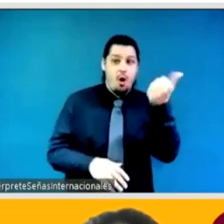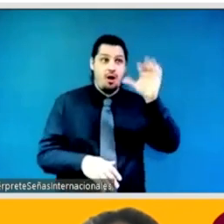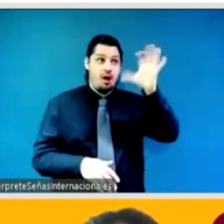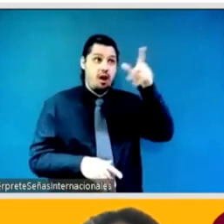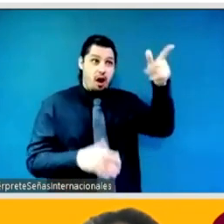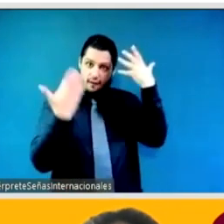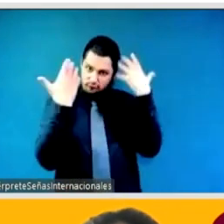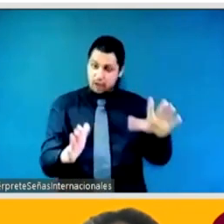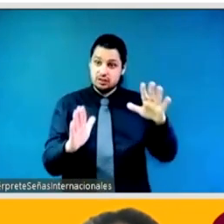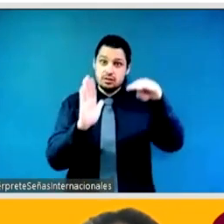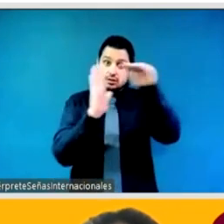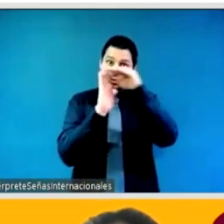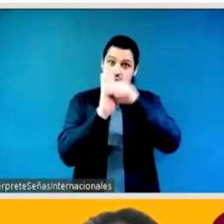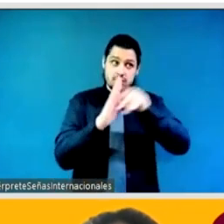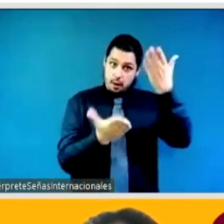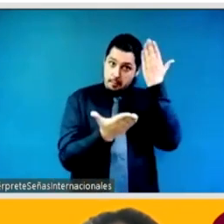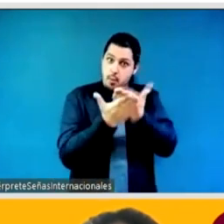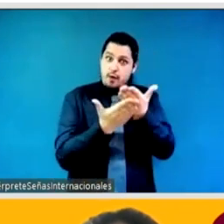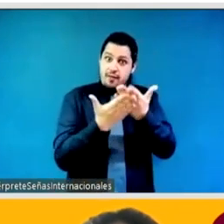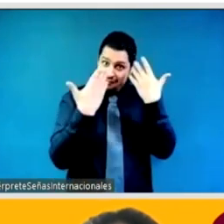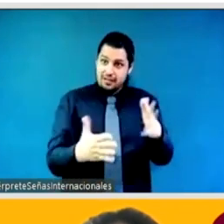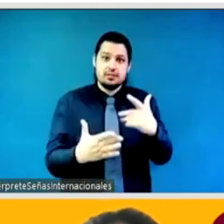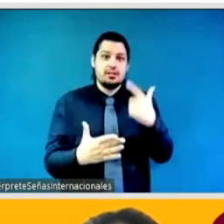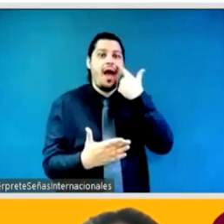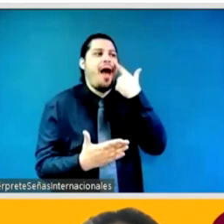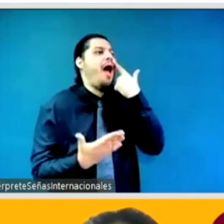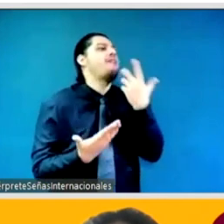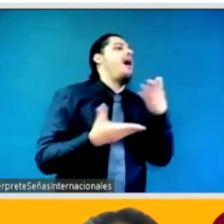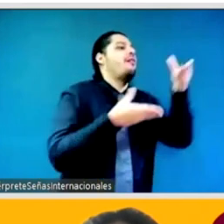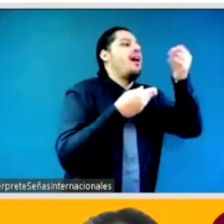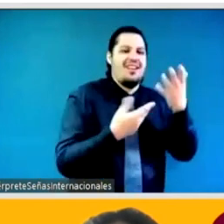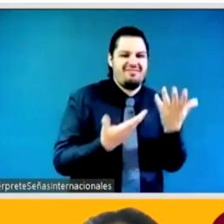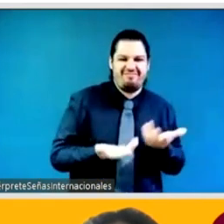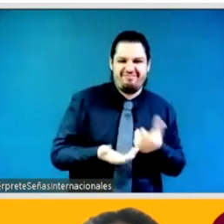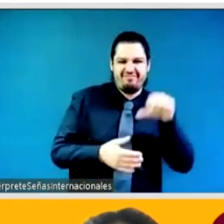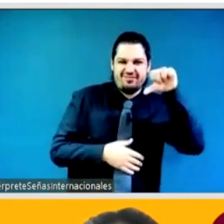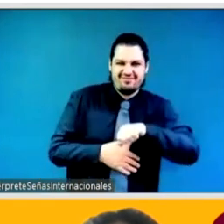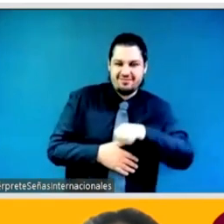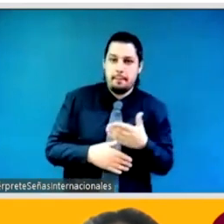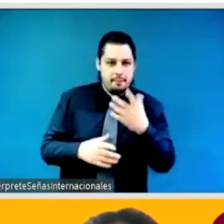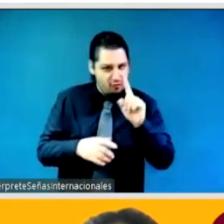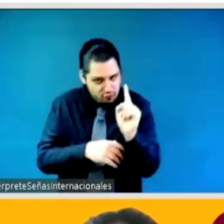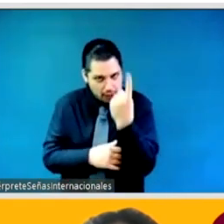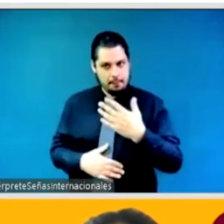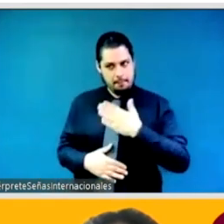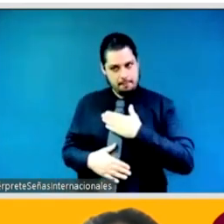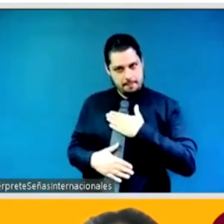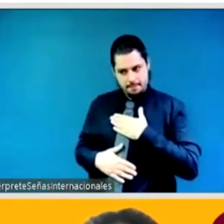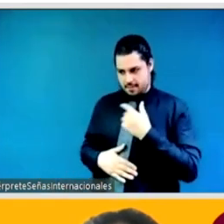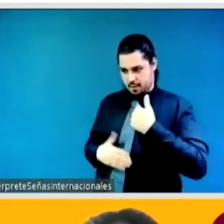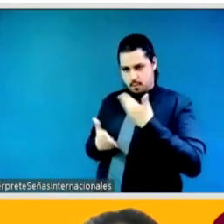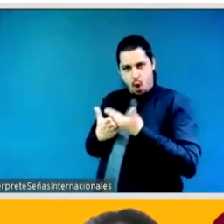terms of making commitment we start with ourselves because how do we begin to invest financially or how do we even begin to advocate